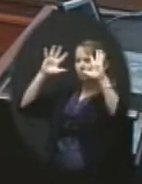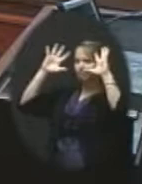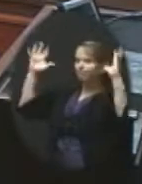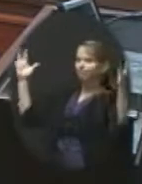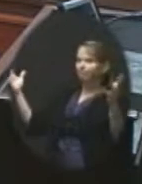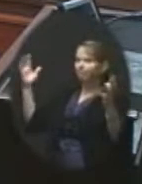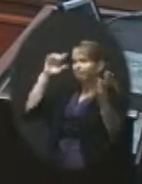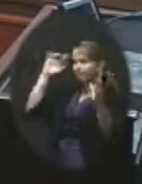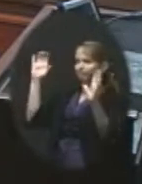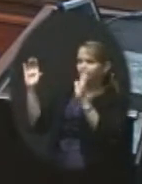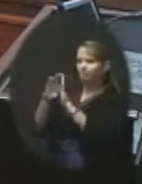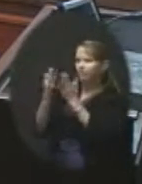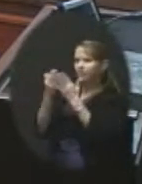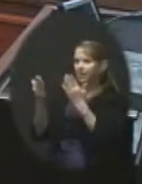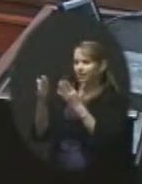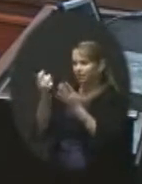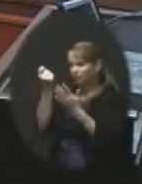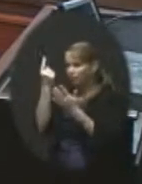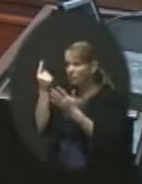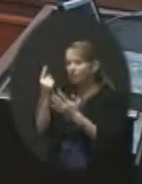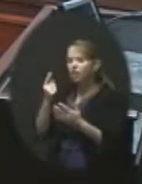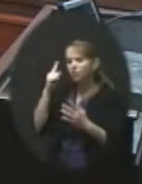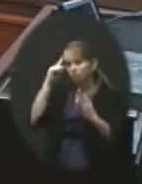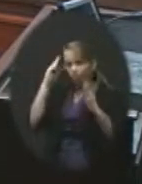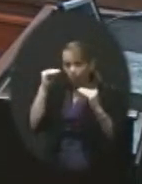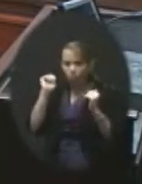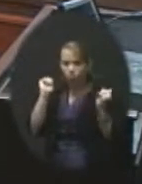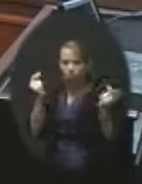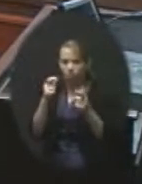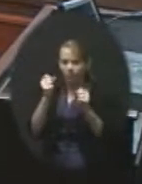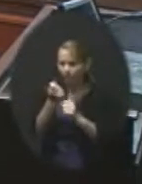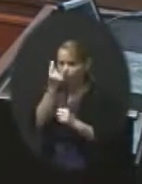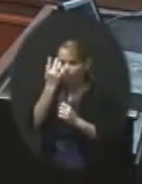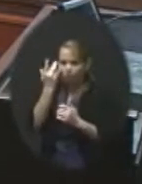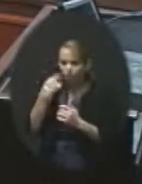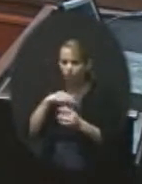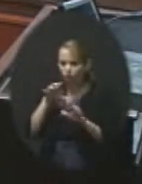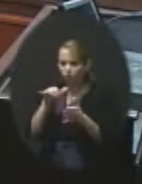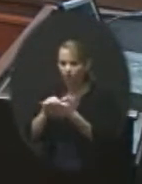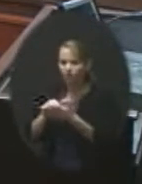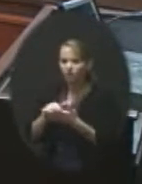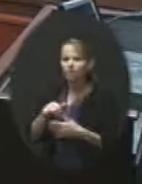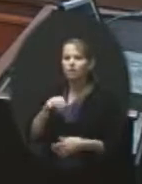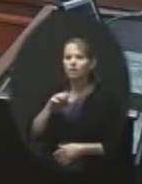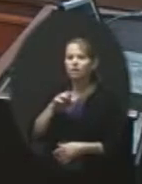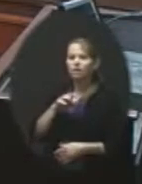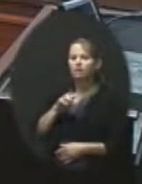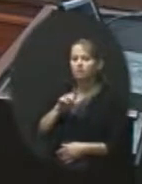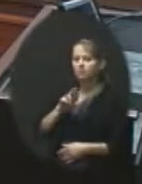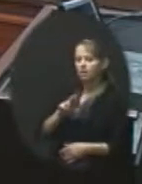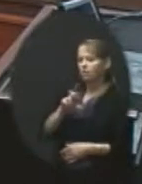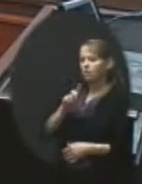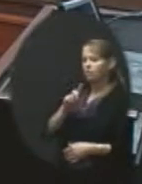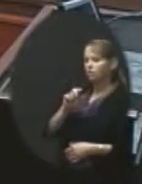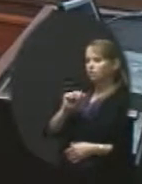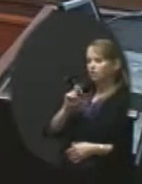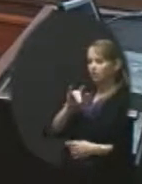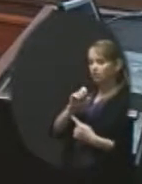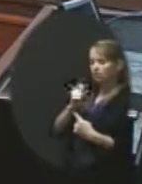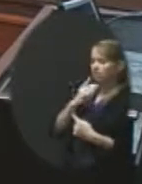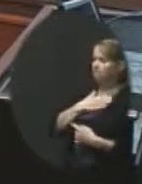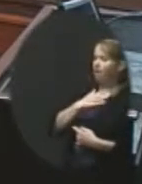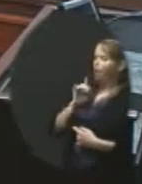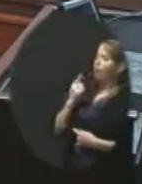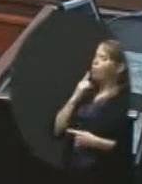that everyone can understand why we're doing this. And my only comment would be, Rick, if